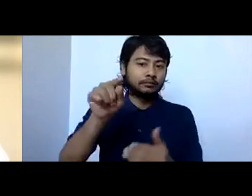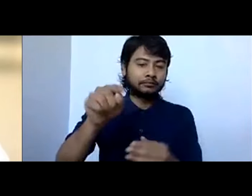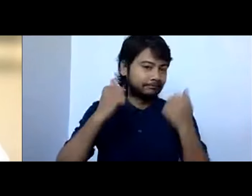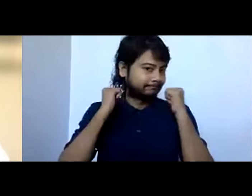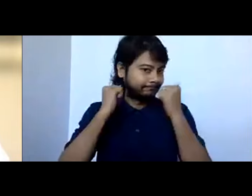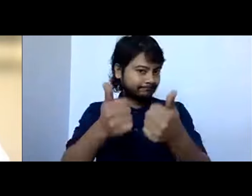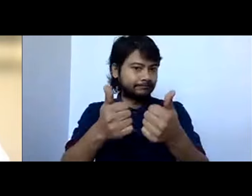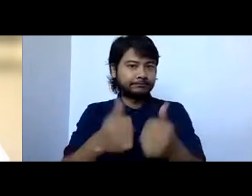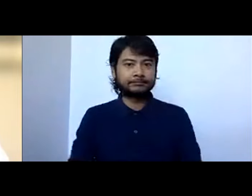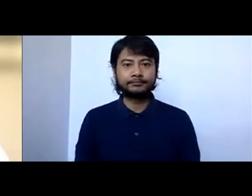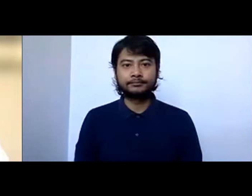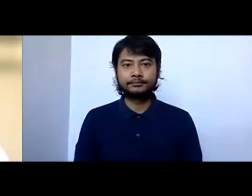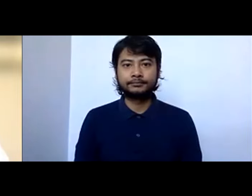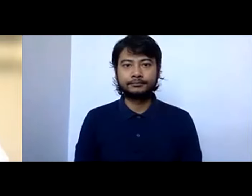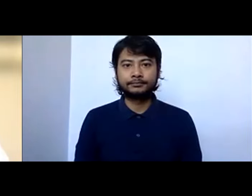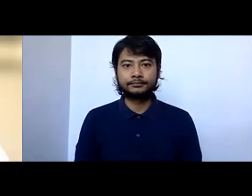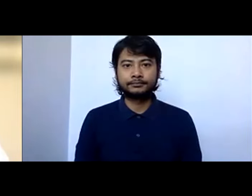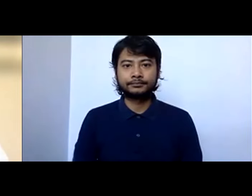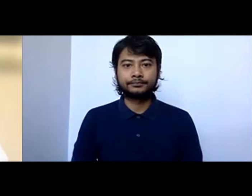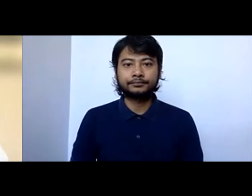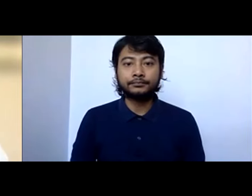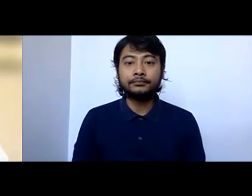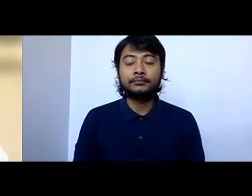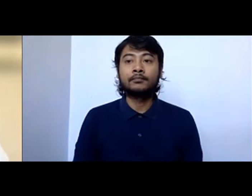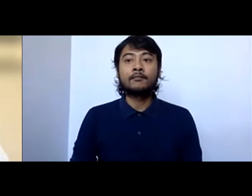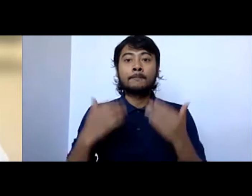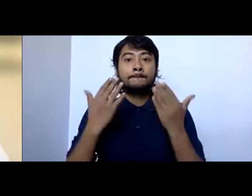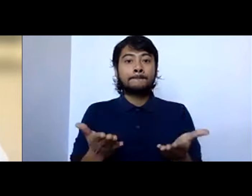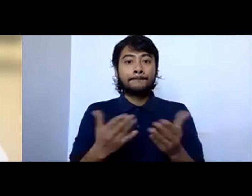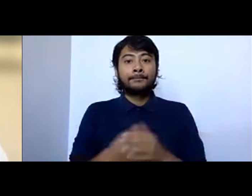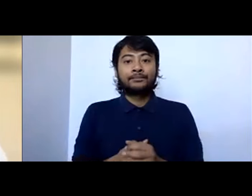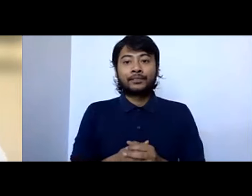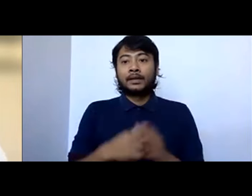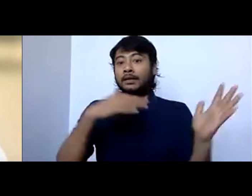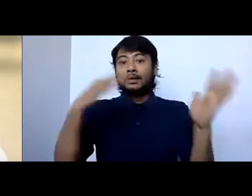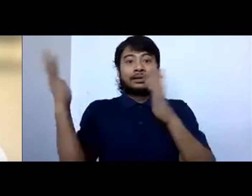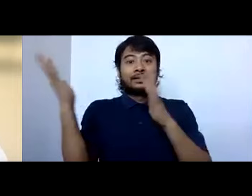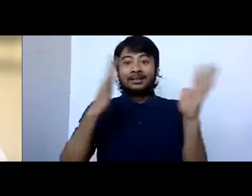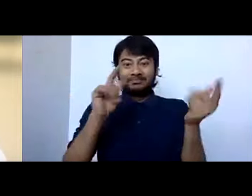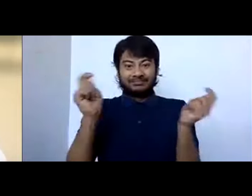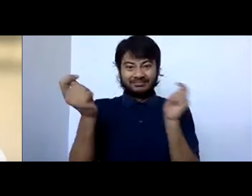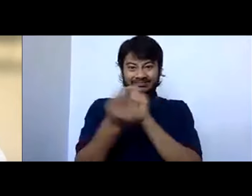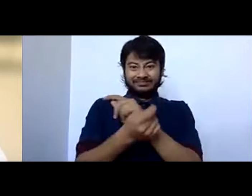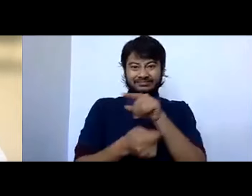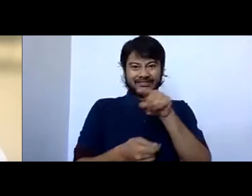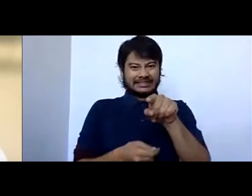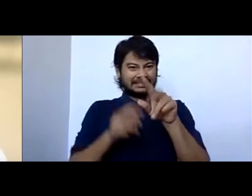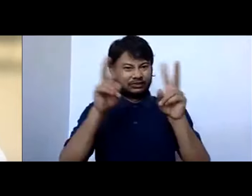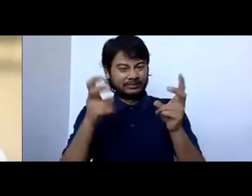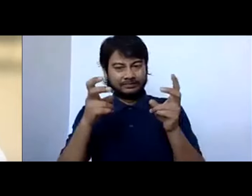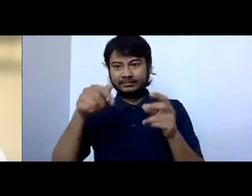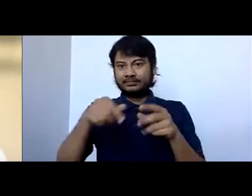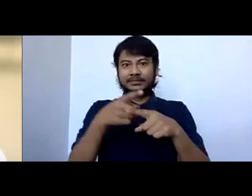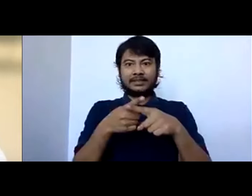Now, you know, talking about climate change, as we come together this week, so to have the